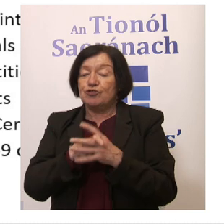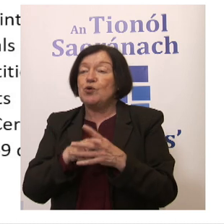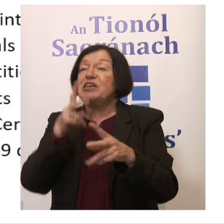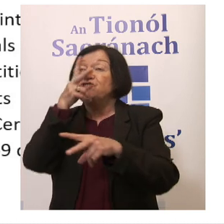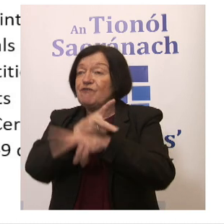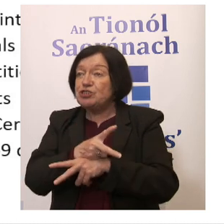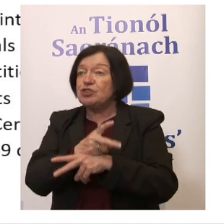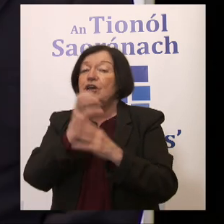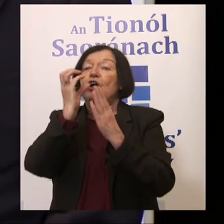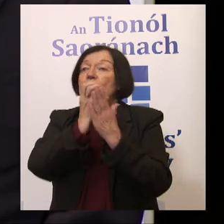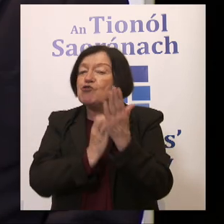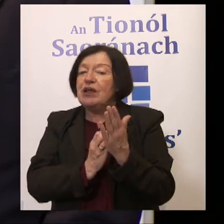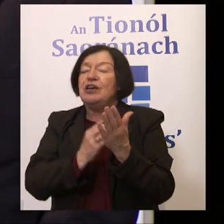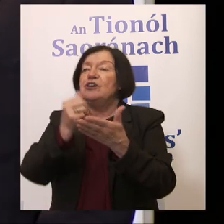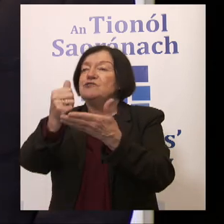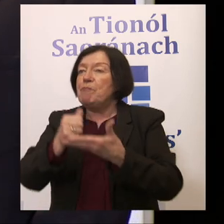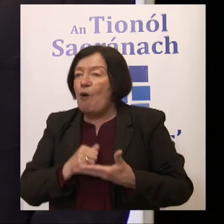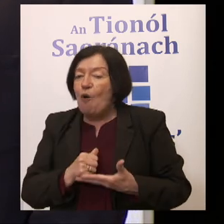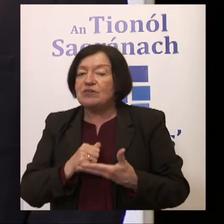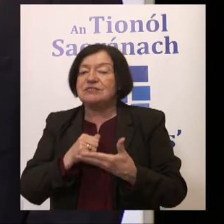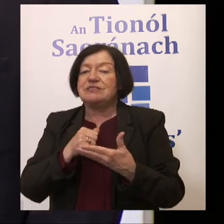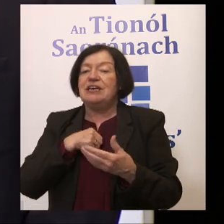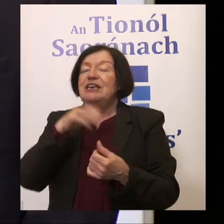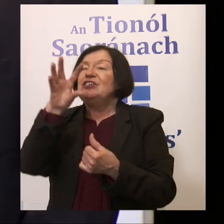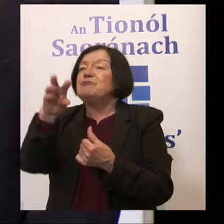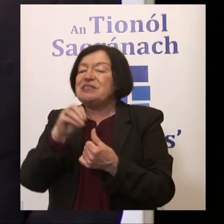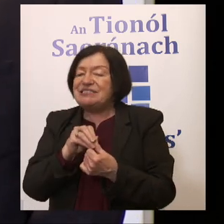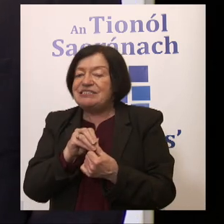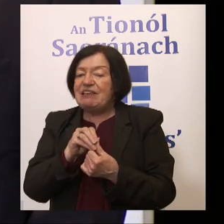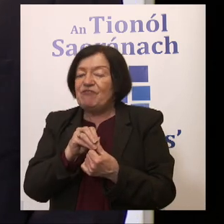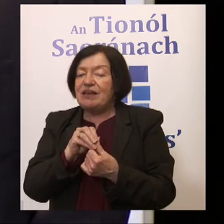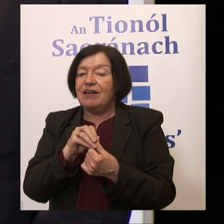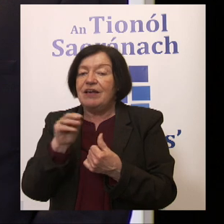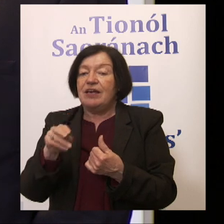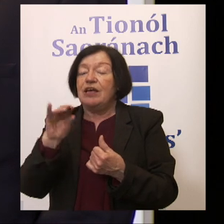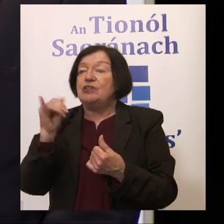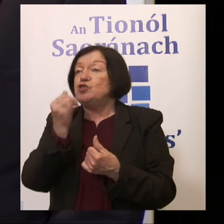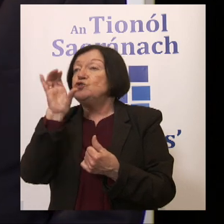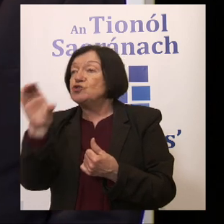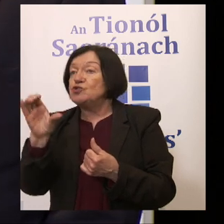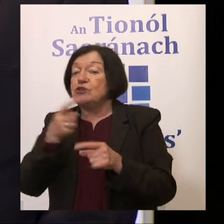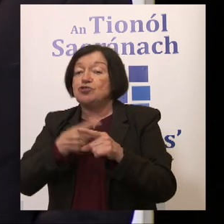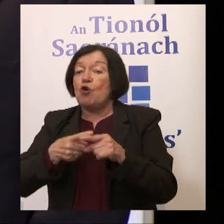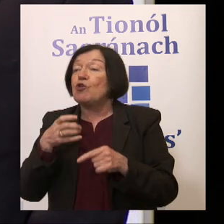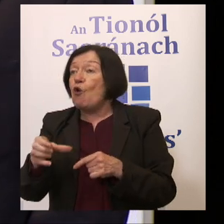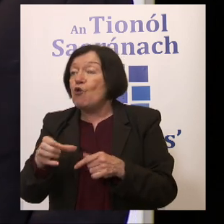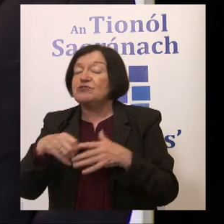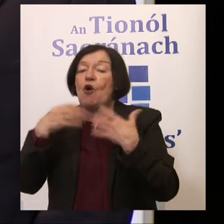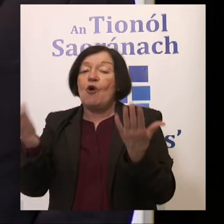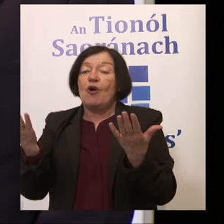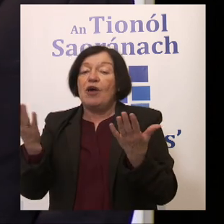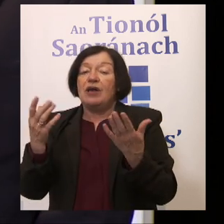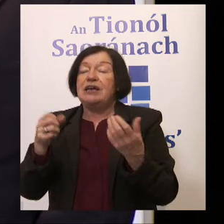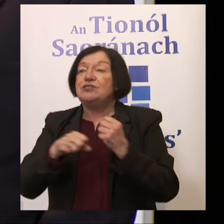in curricula, for example. Through supports. Through a very specific thing, which might be a junior certs short course. Or looking at